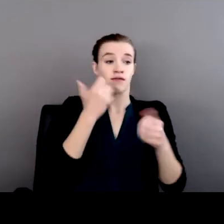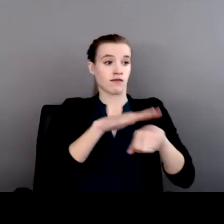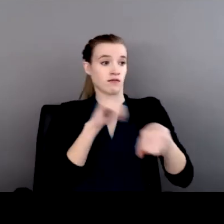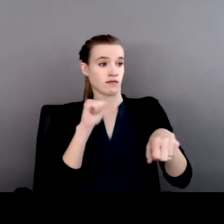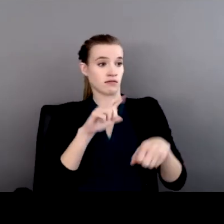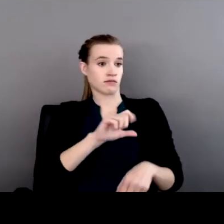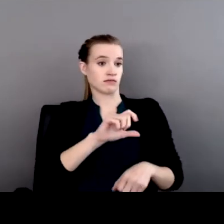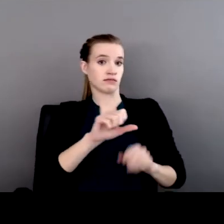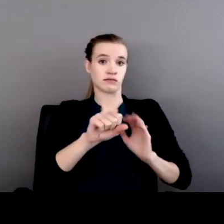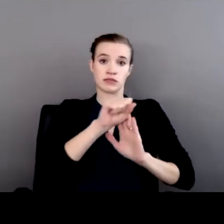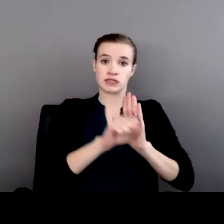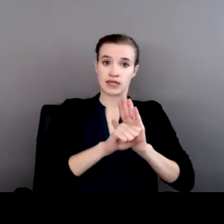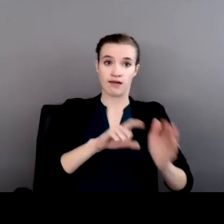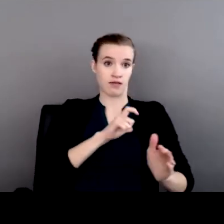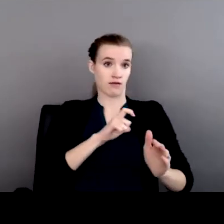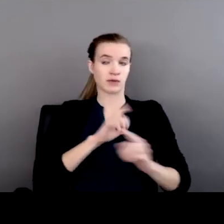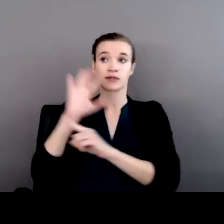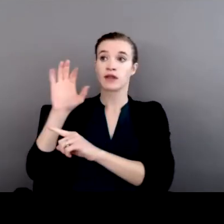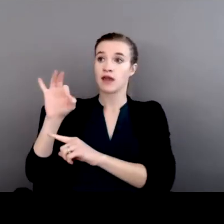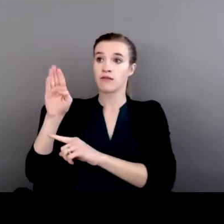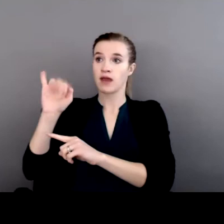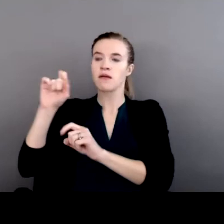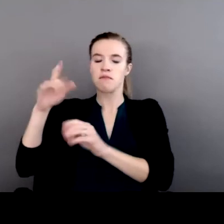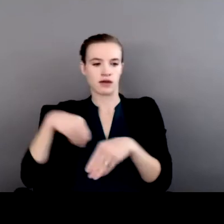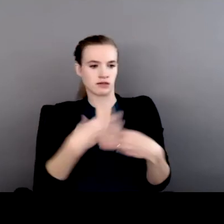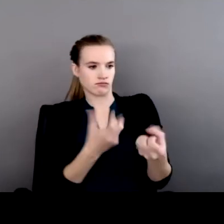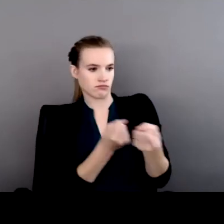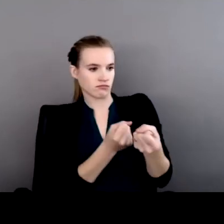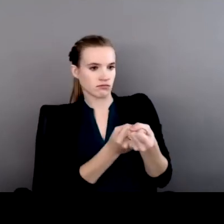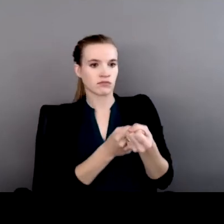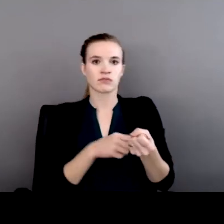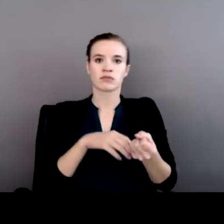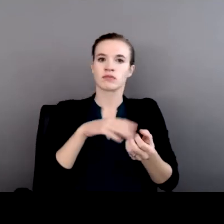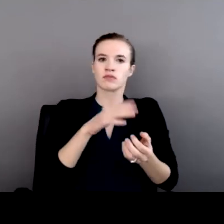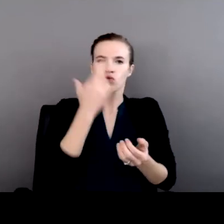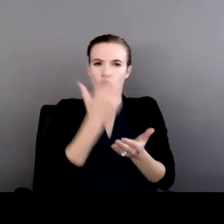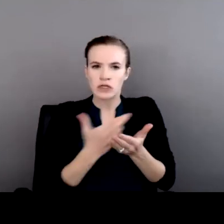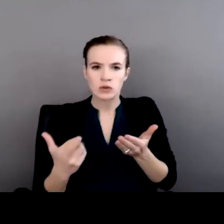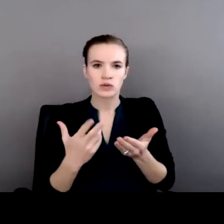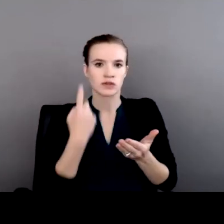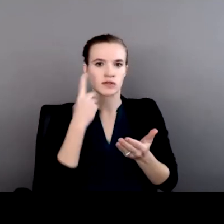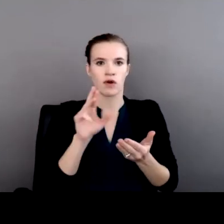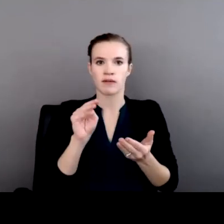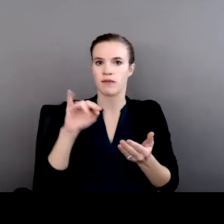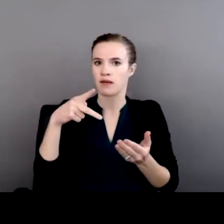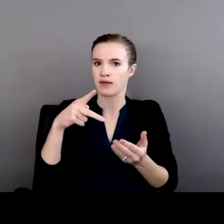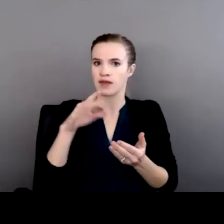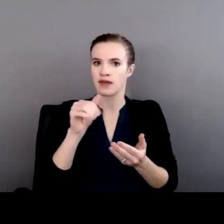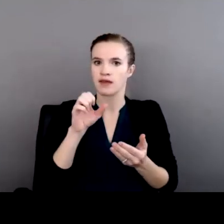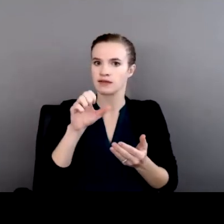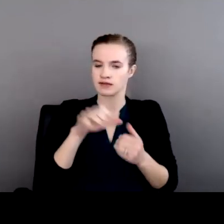provide expert assistance and resources in MMIP cases. And the coordinators were to assist